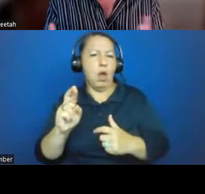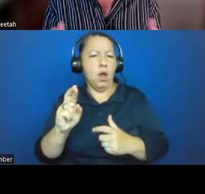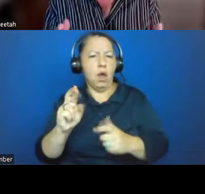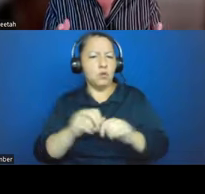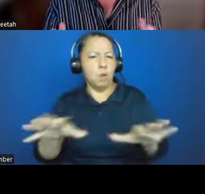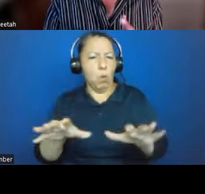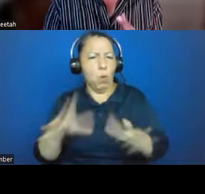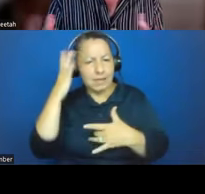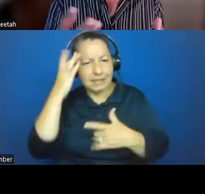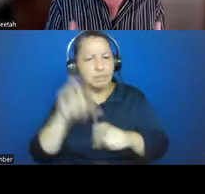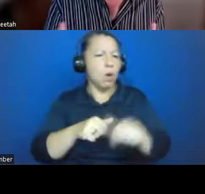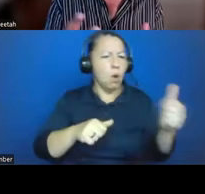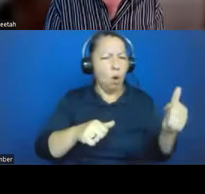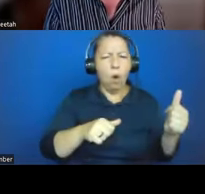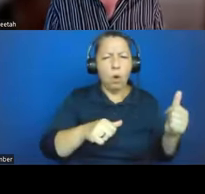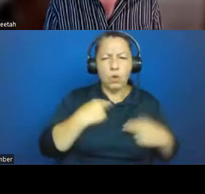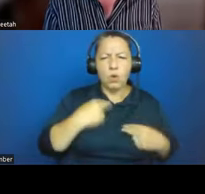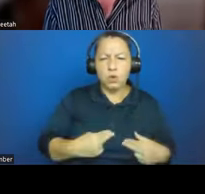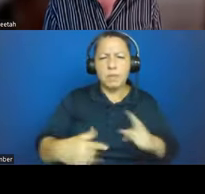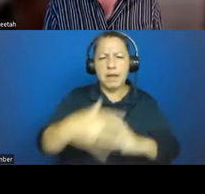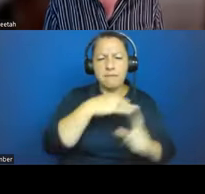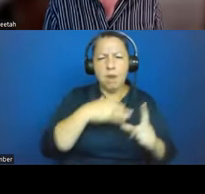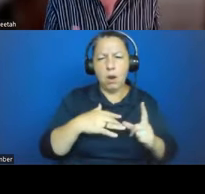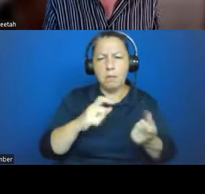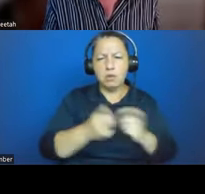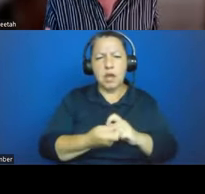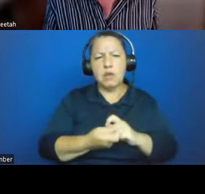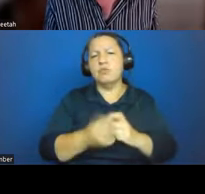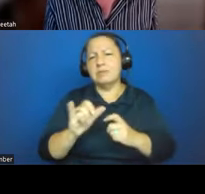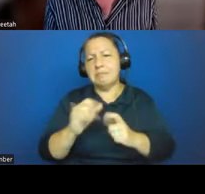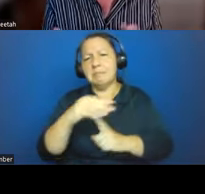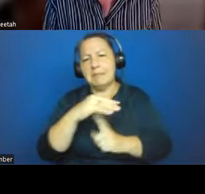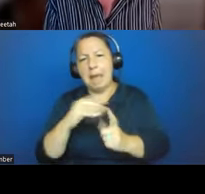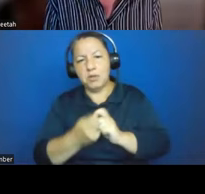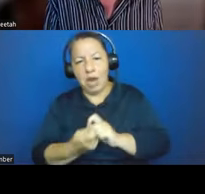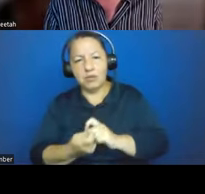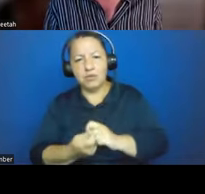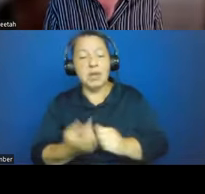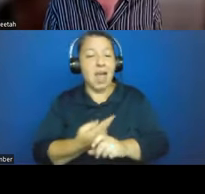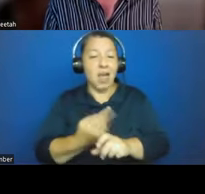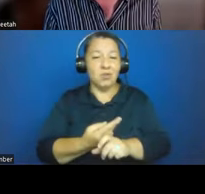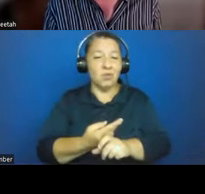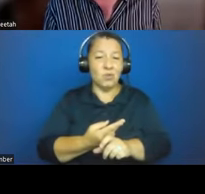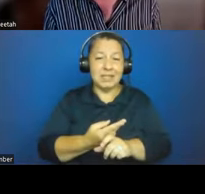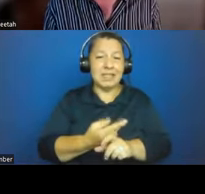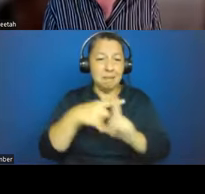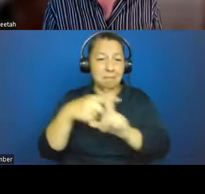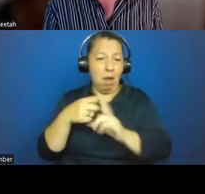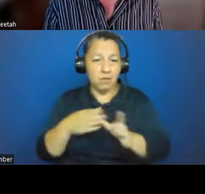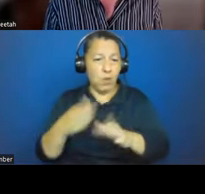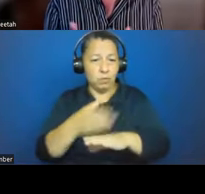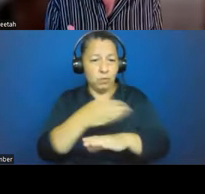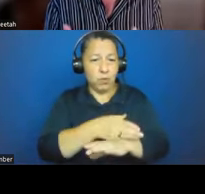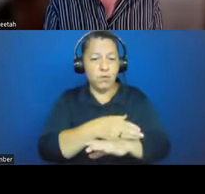principally climate change. So we can use this approach in other ways. And ultimately, the greatest impact we aim with this with this type of work